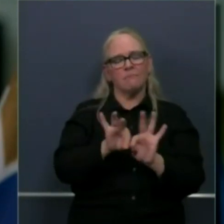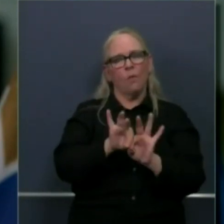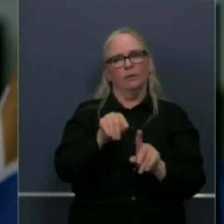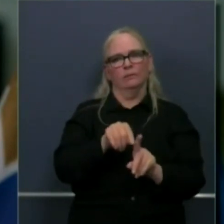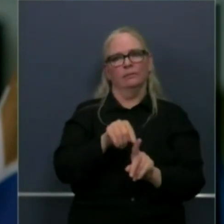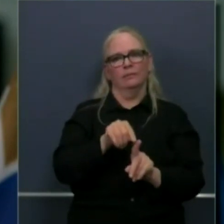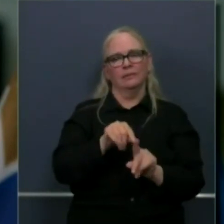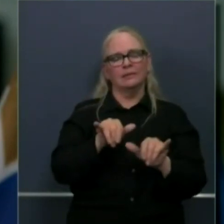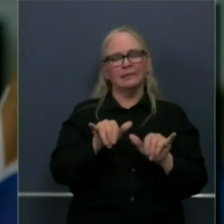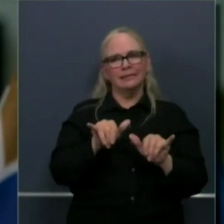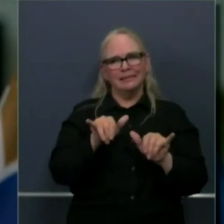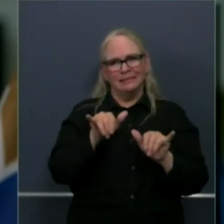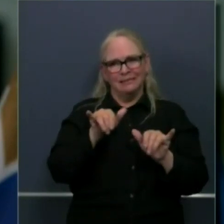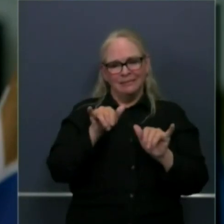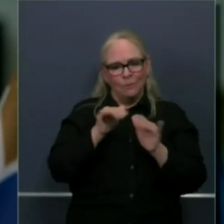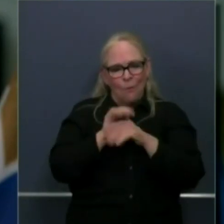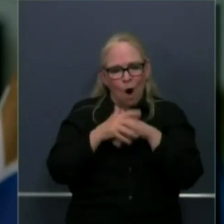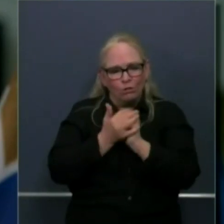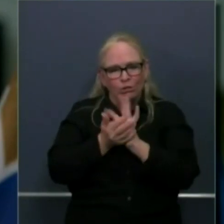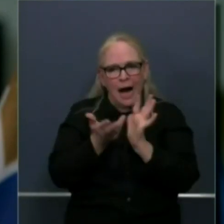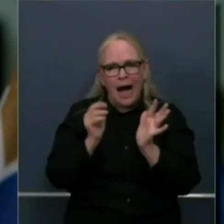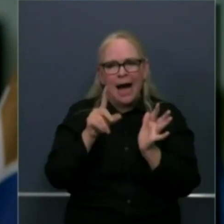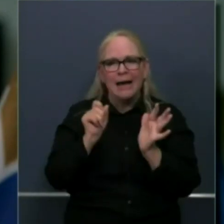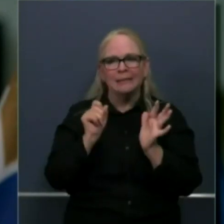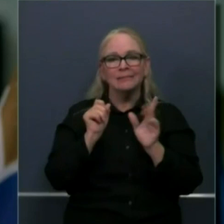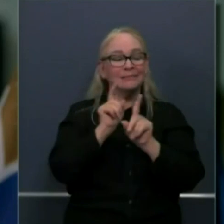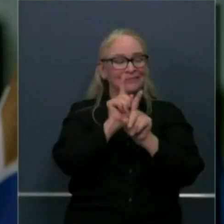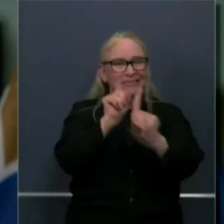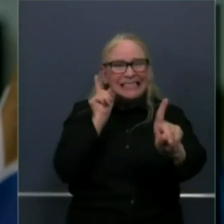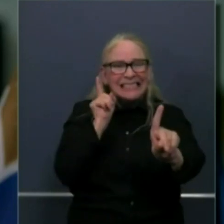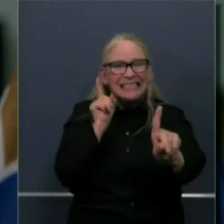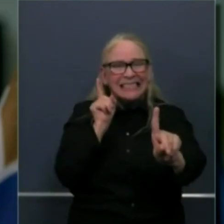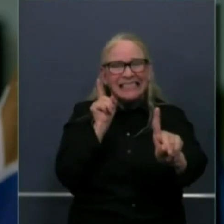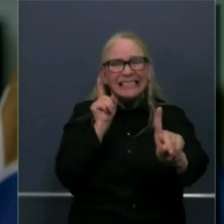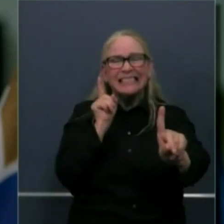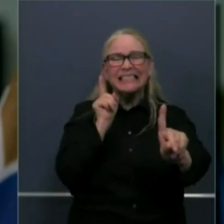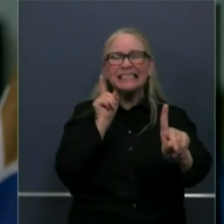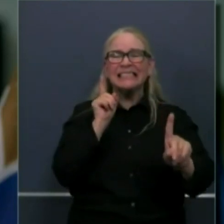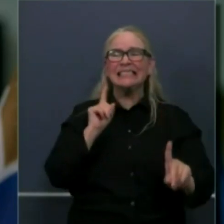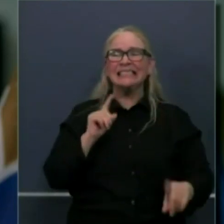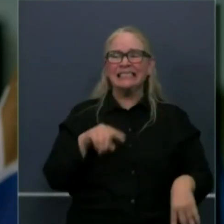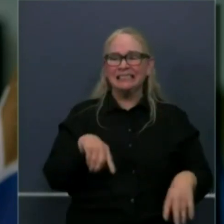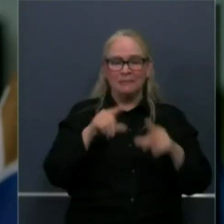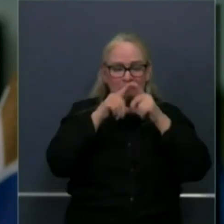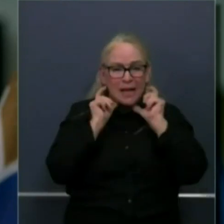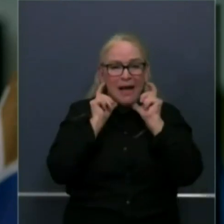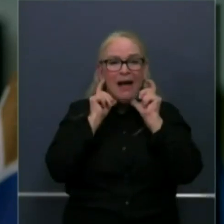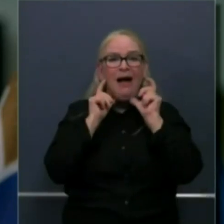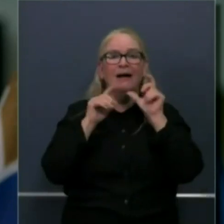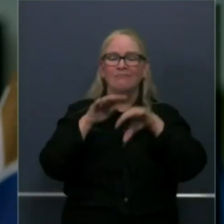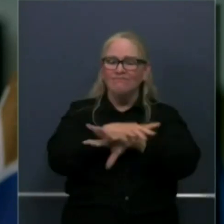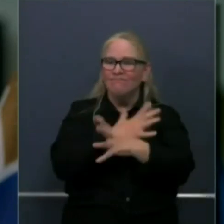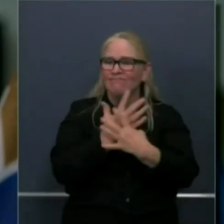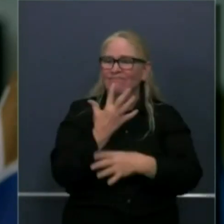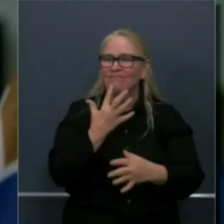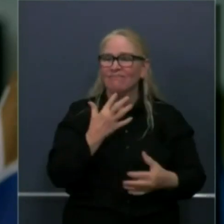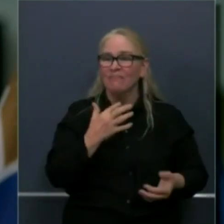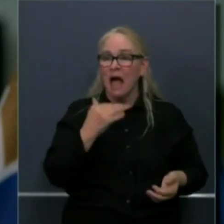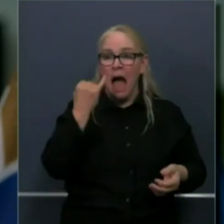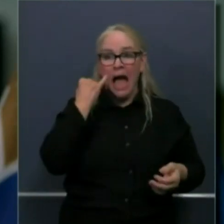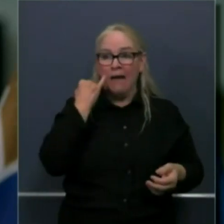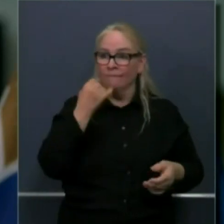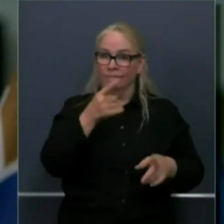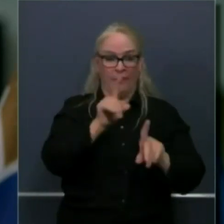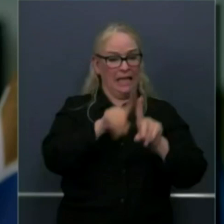physically distance uh from people you haven't otherwise come into contact with make sure you wear face coverings where you can't uh practice that